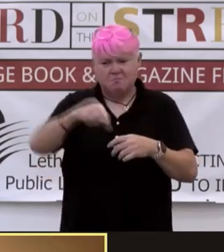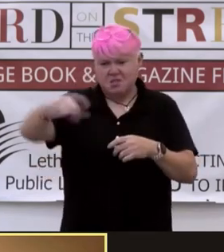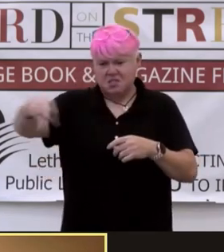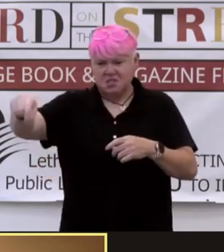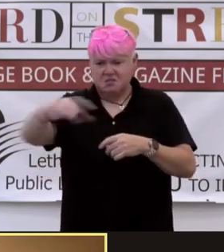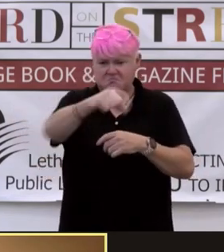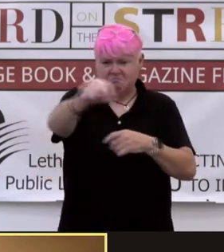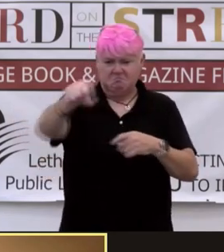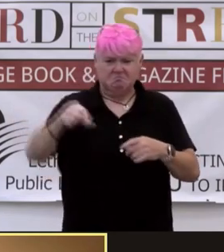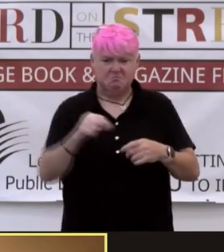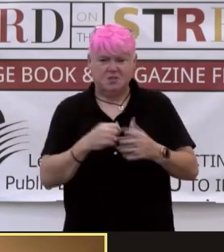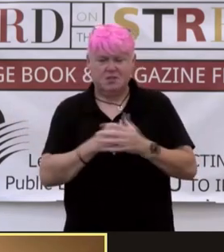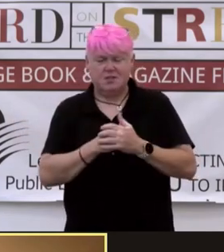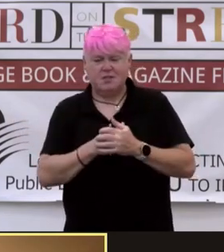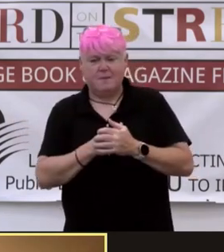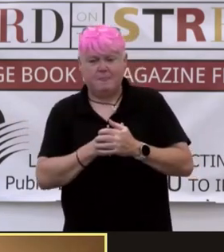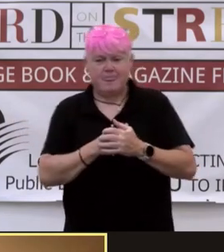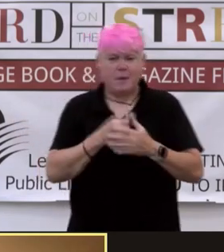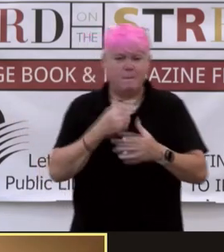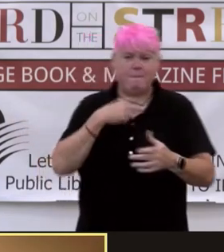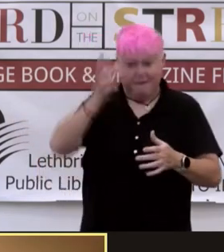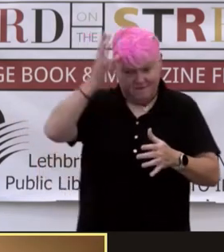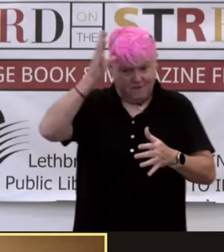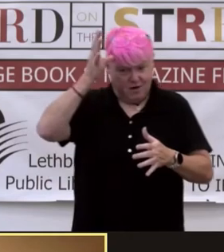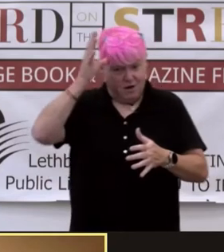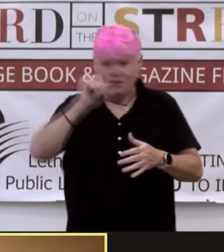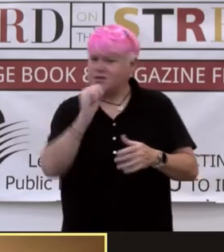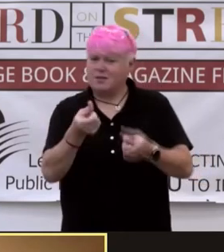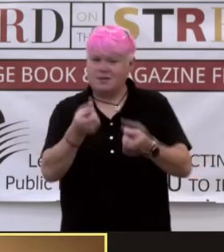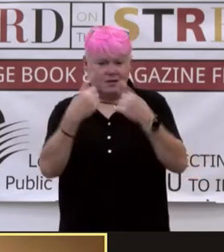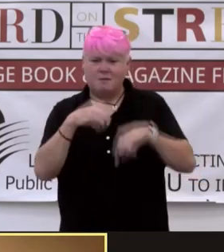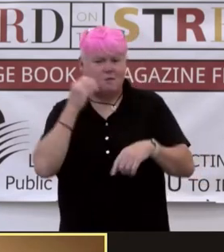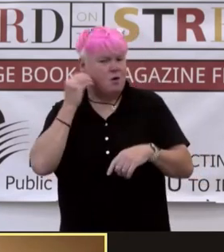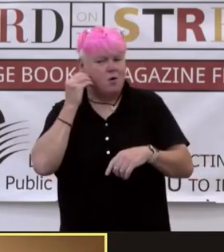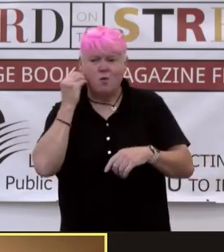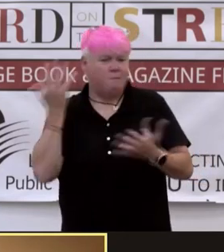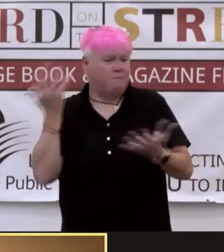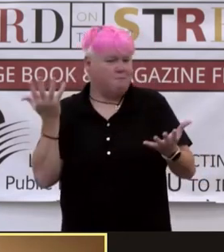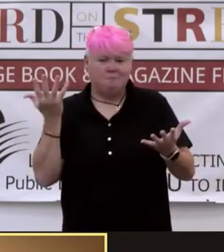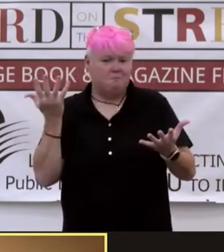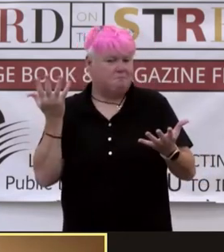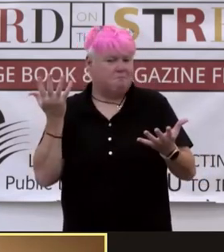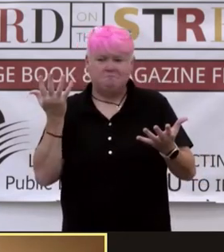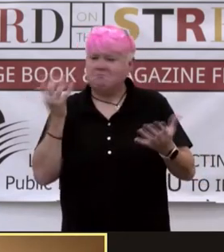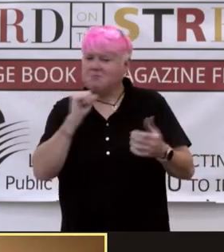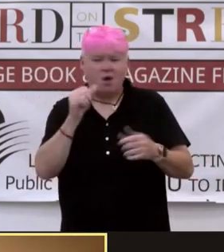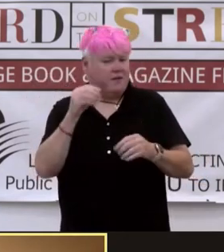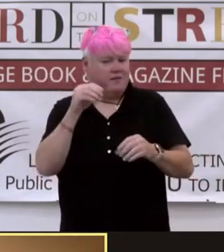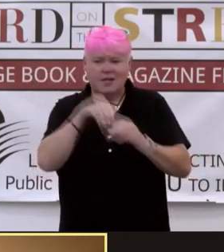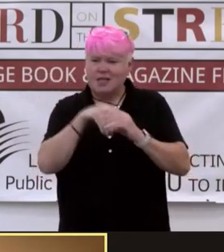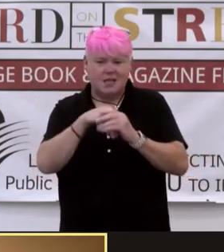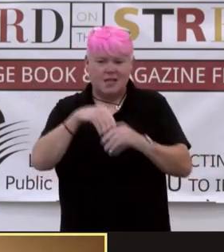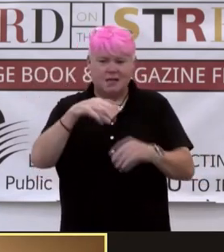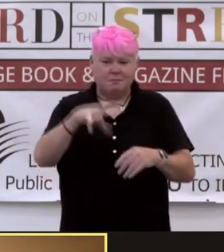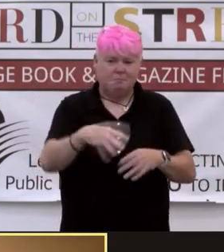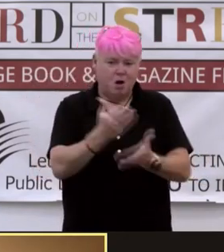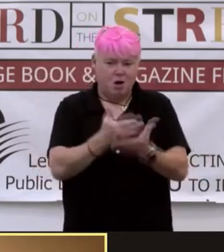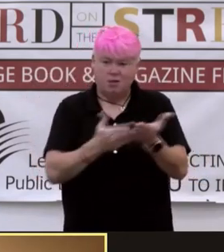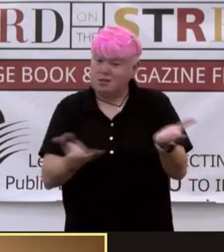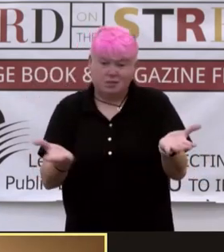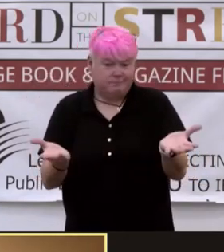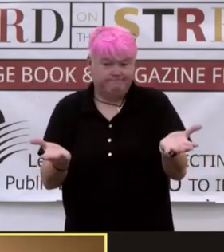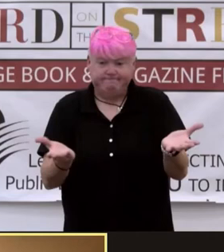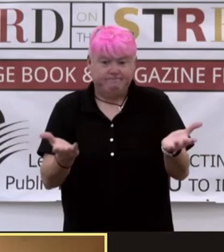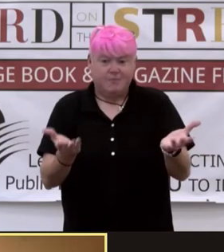pieces were our brother. My father didn't come home at all. Not even in pieces. Bhavia's voice is hard. I am